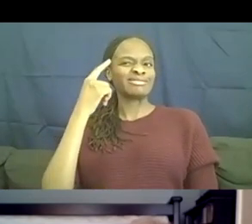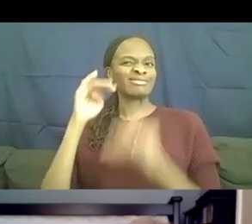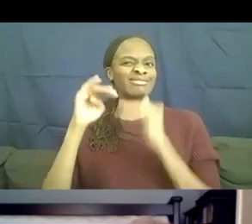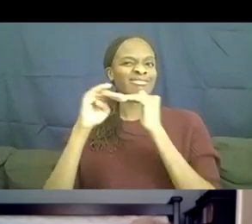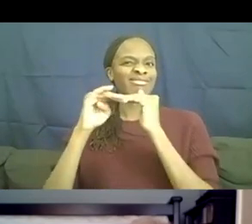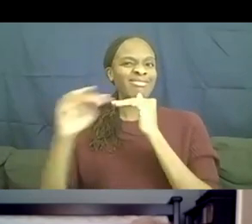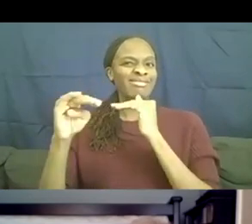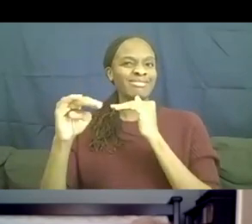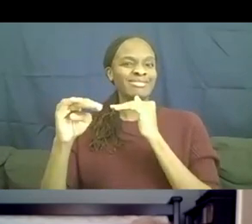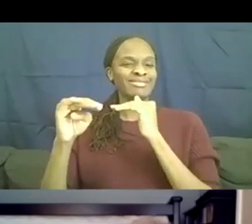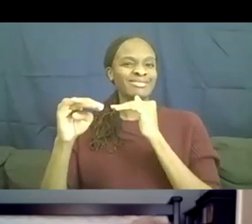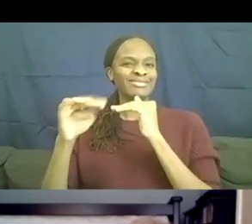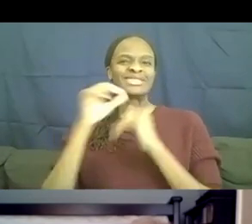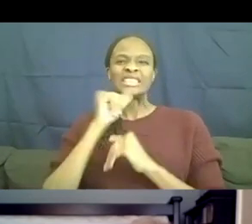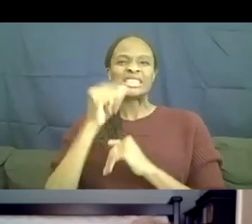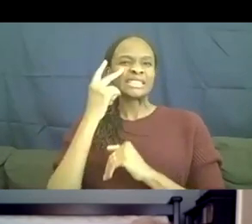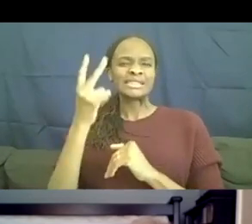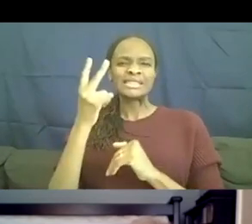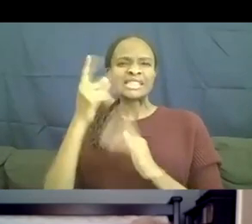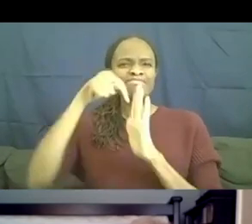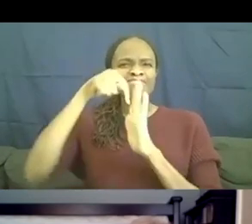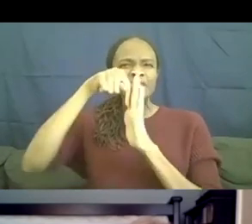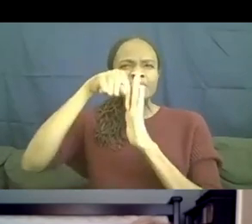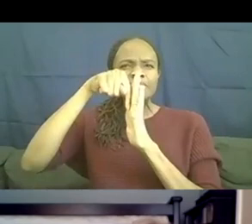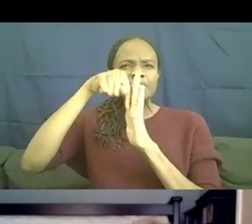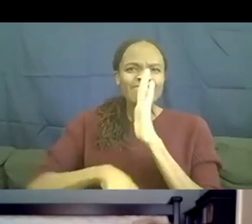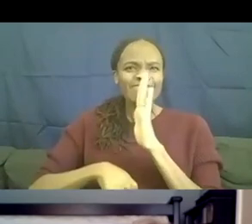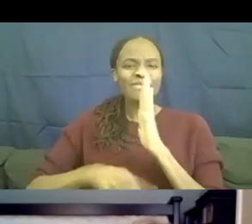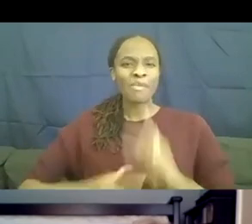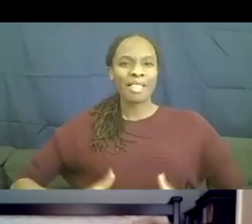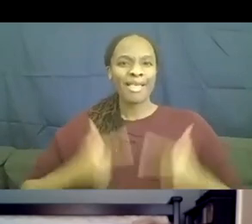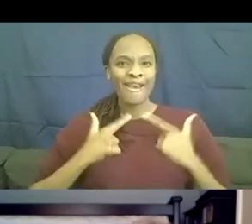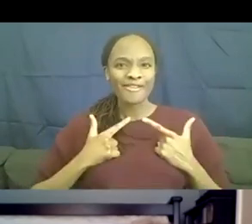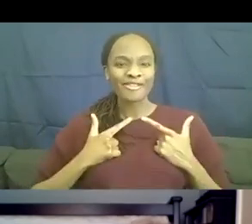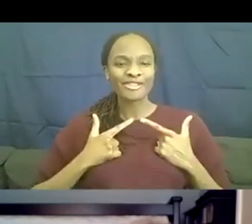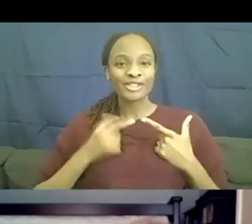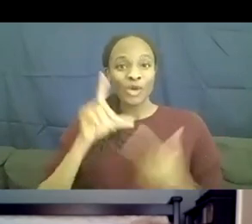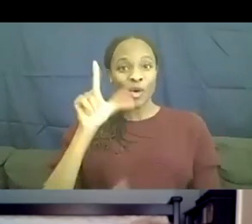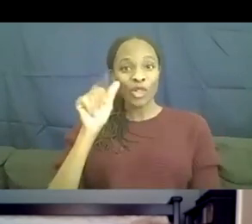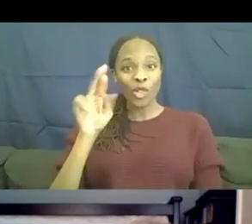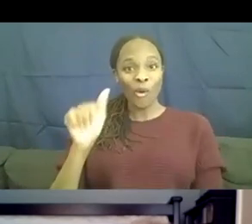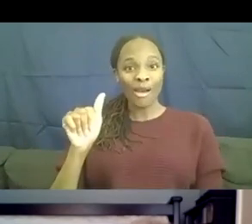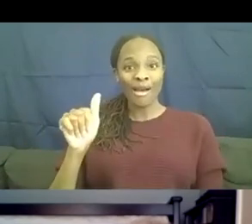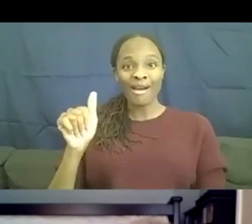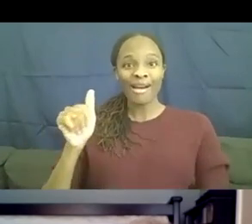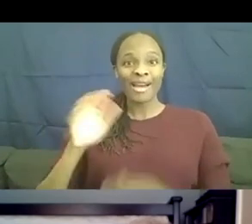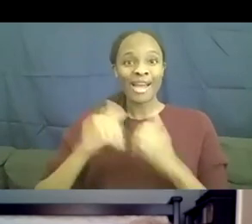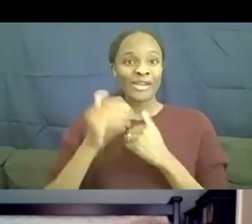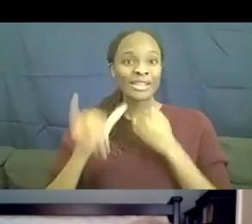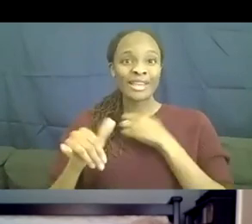see these rich full lives. Um, so Laura, how did that come about? And, um,